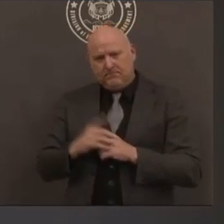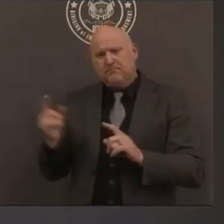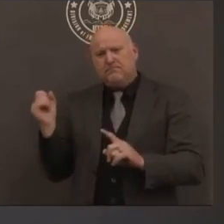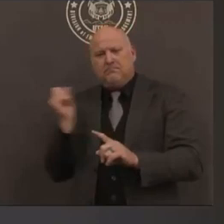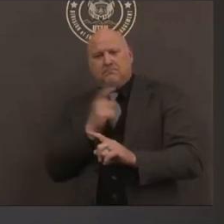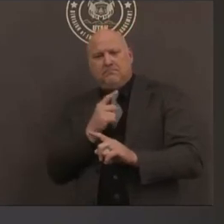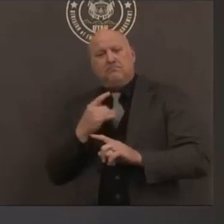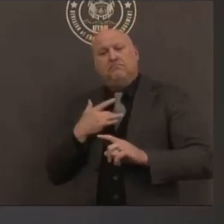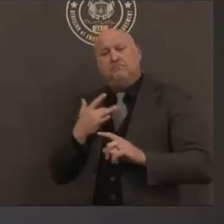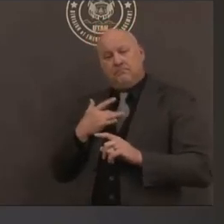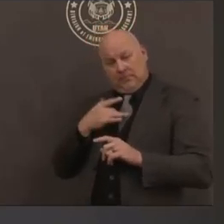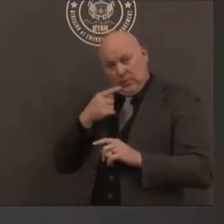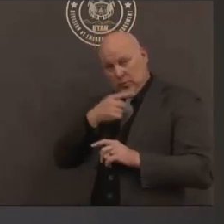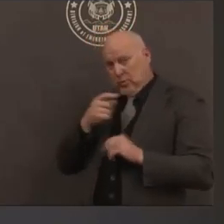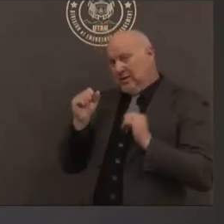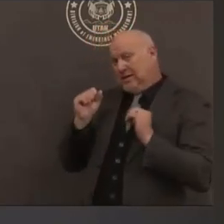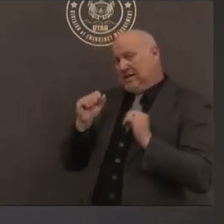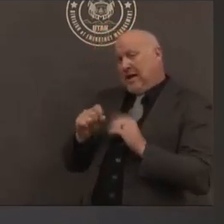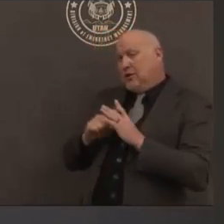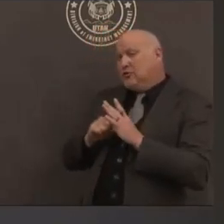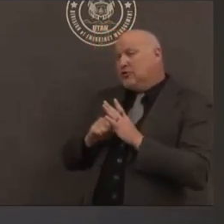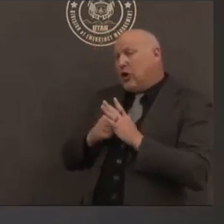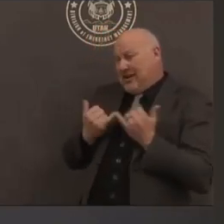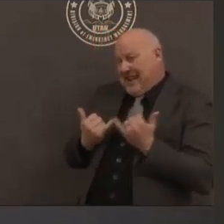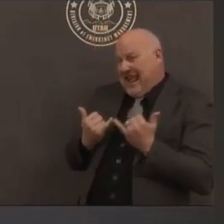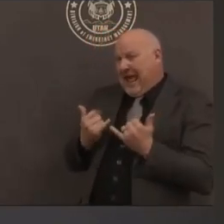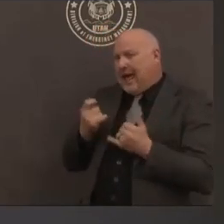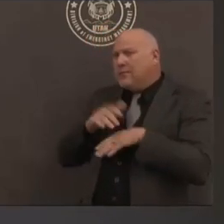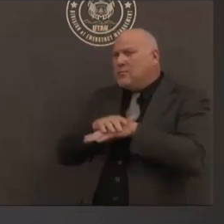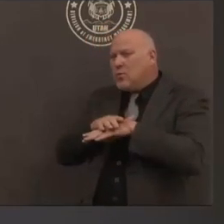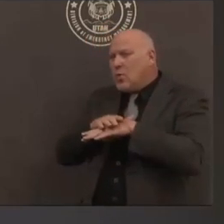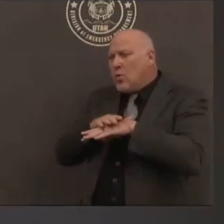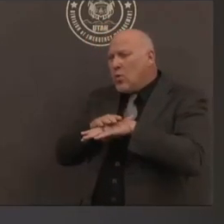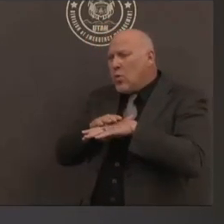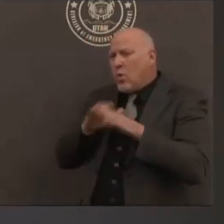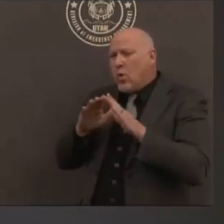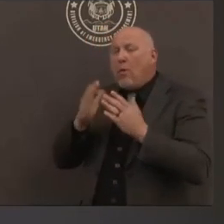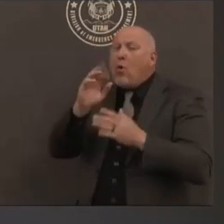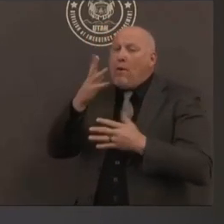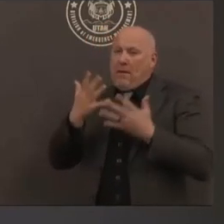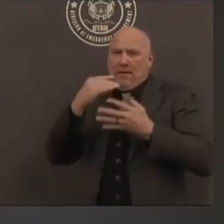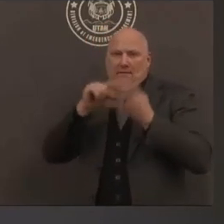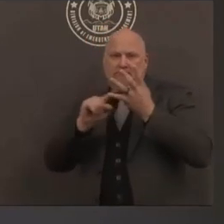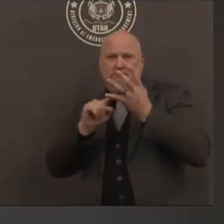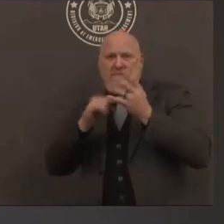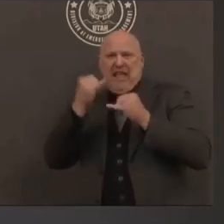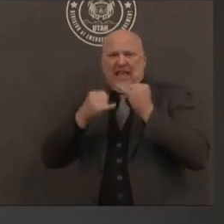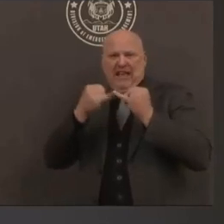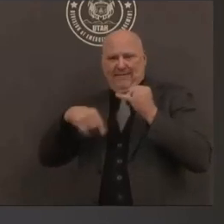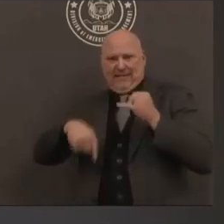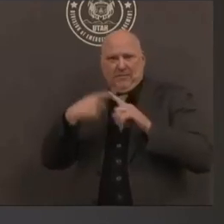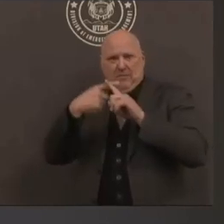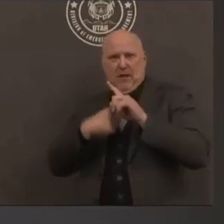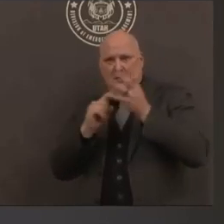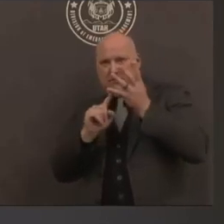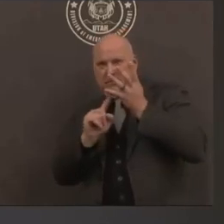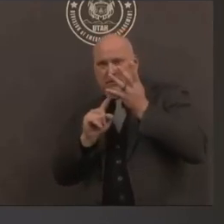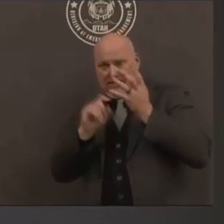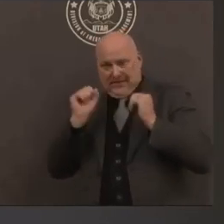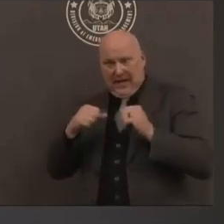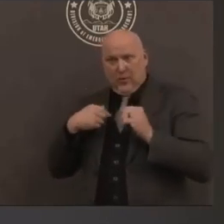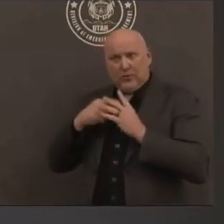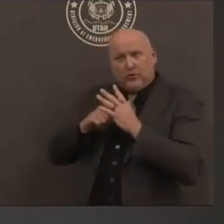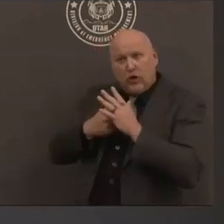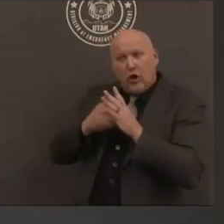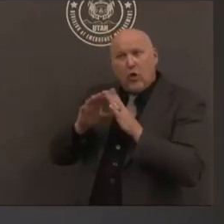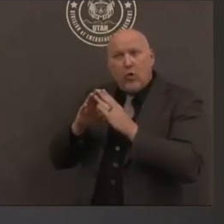yeah i mean i think you know that's a great goal to have and we'll have to continue to watch our data points and hopefully we continue to see a slowing of the growth over the